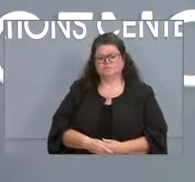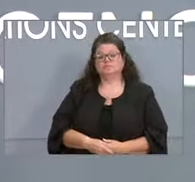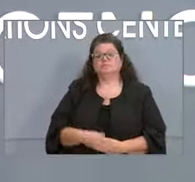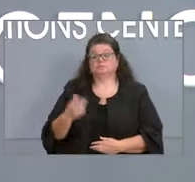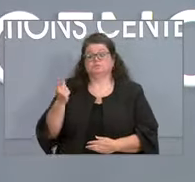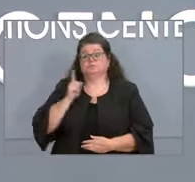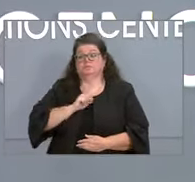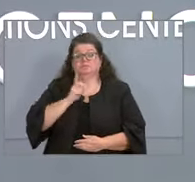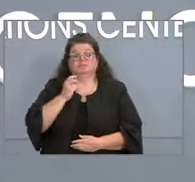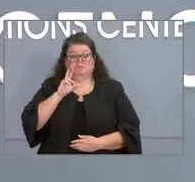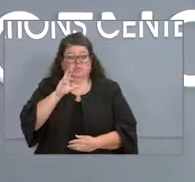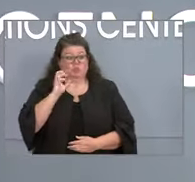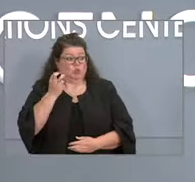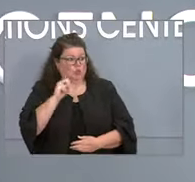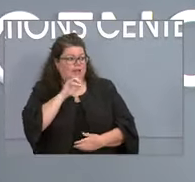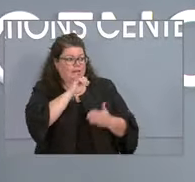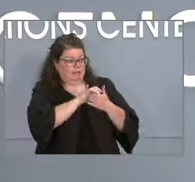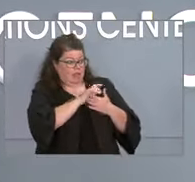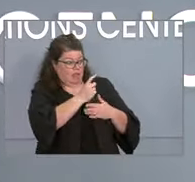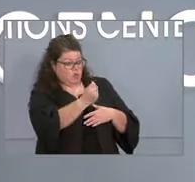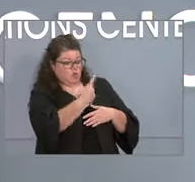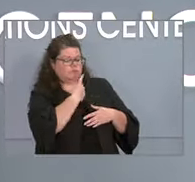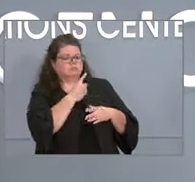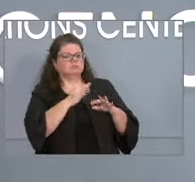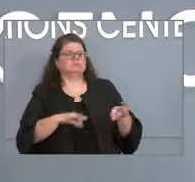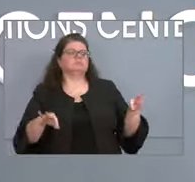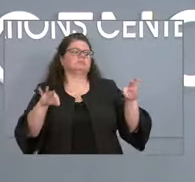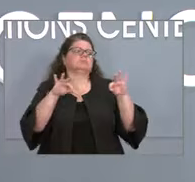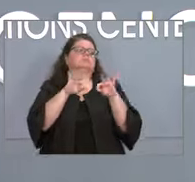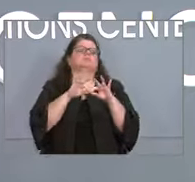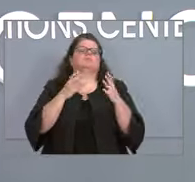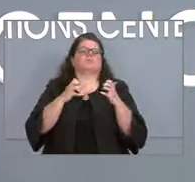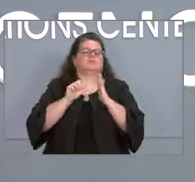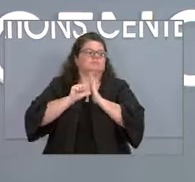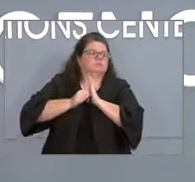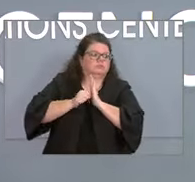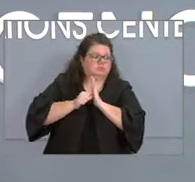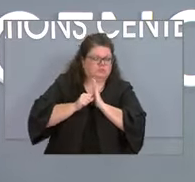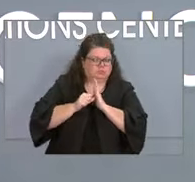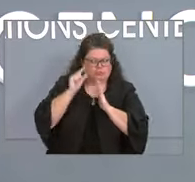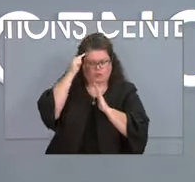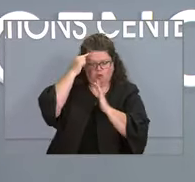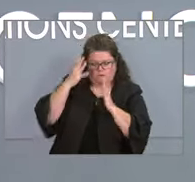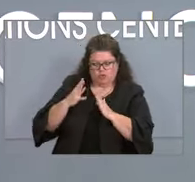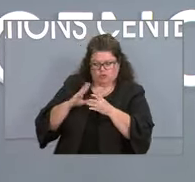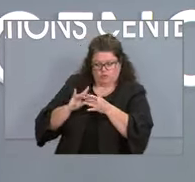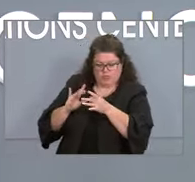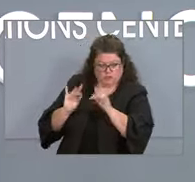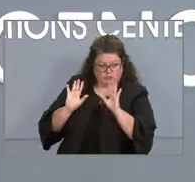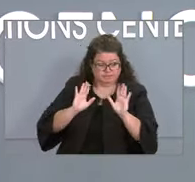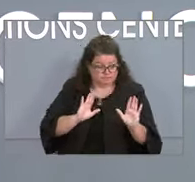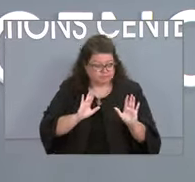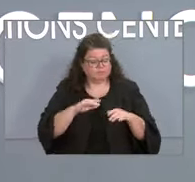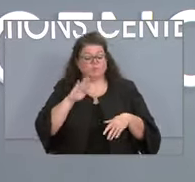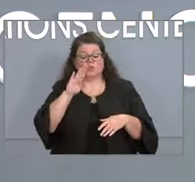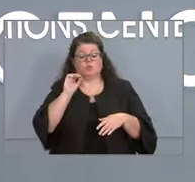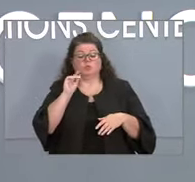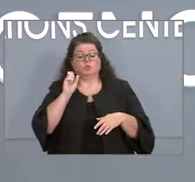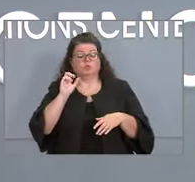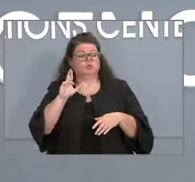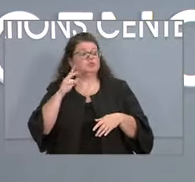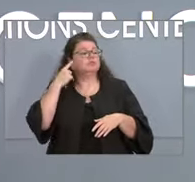Jonah, think you ask a really important question here, and I want to reiterate what the governor said, which is a booster shot is meant to